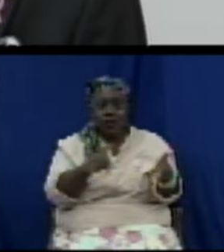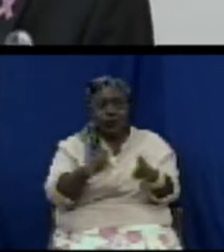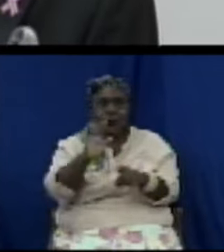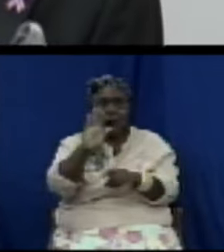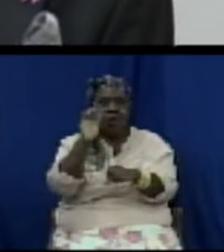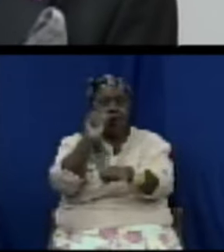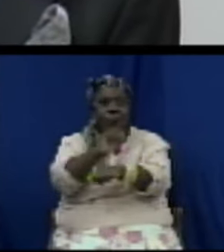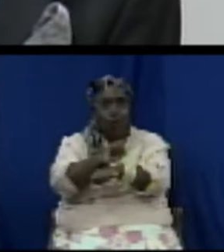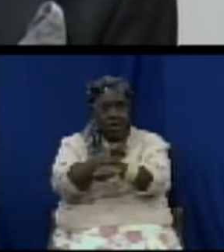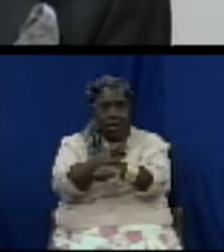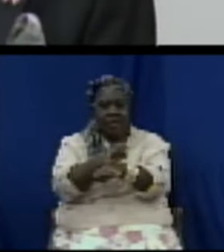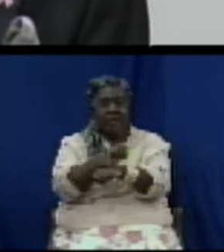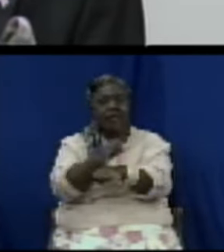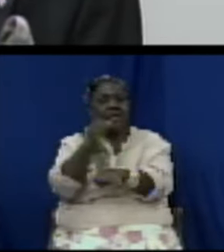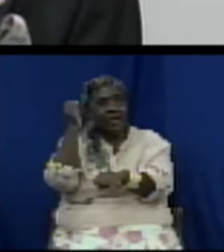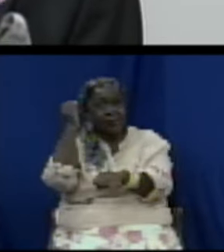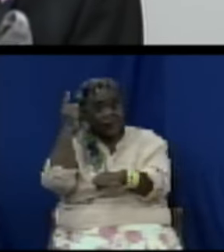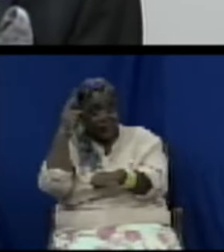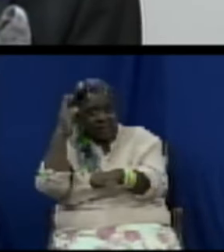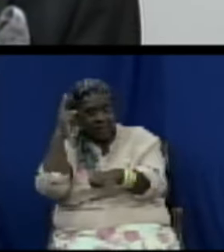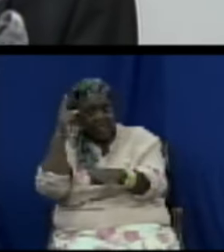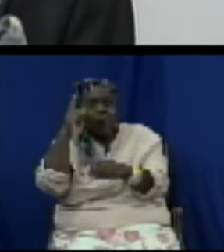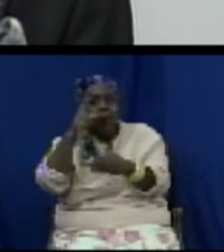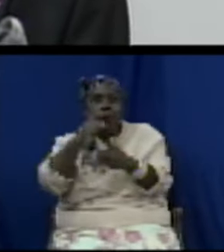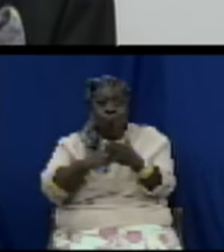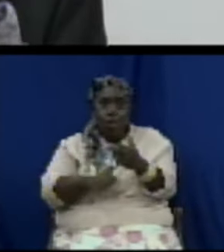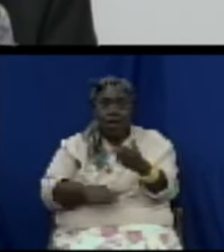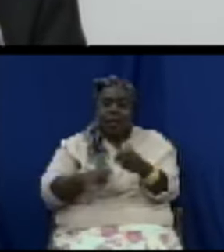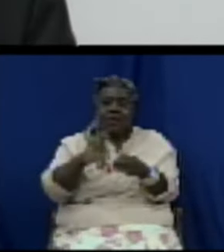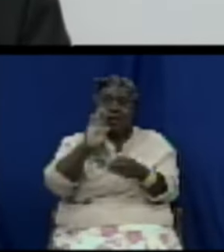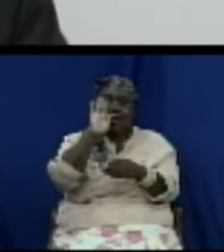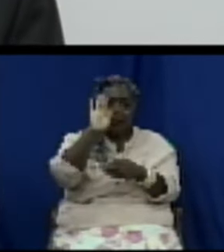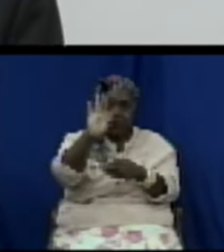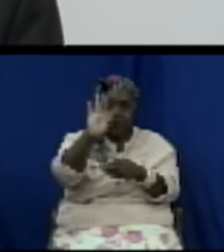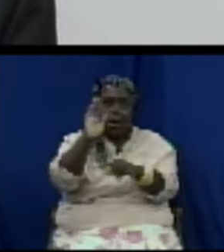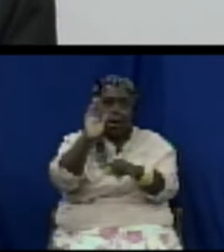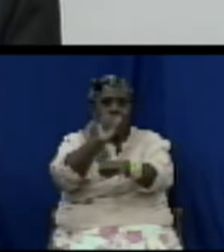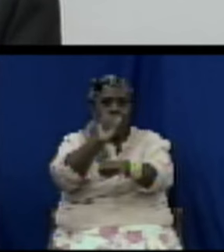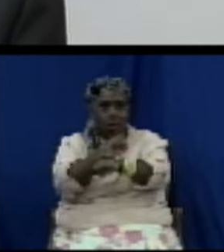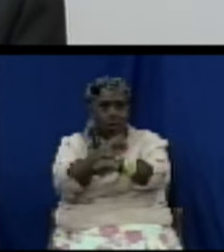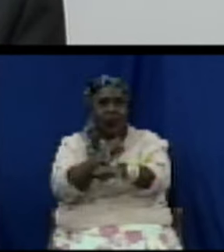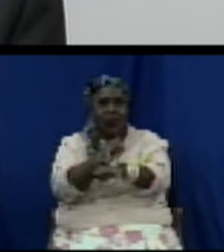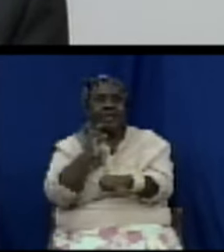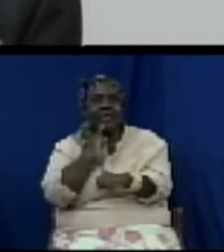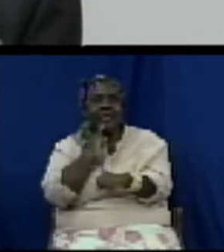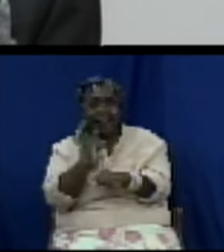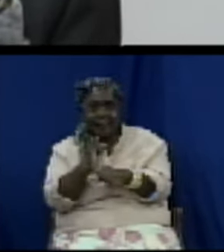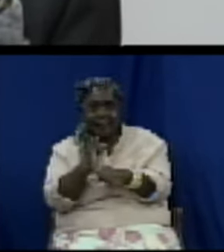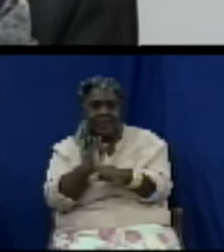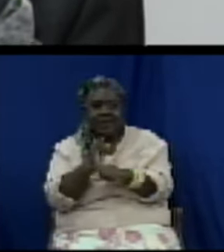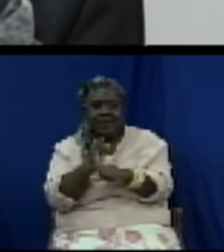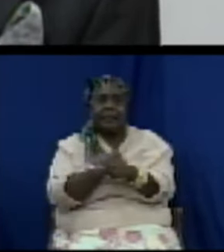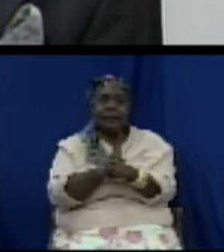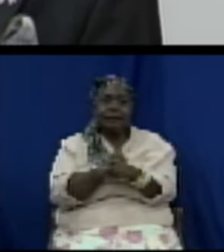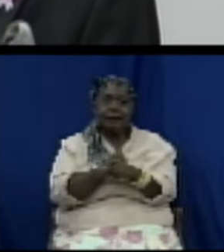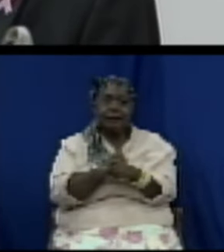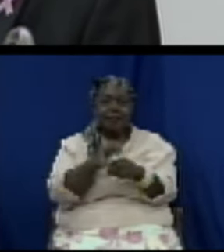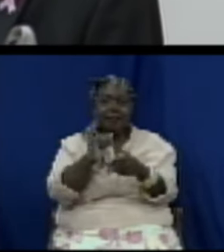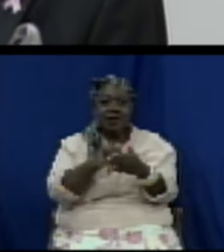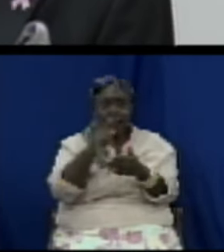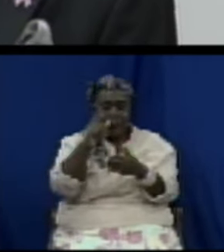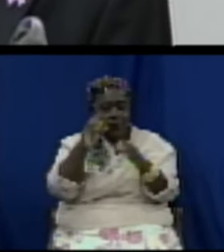what their roles and responsibilities are so that they can